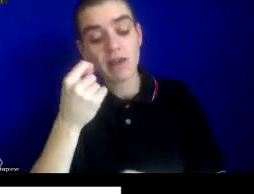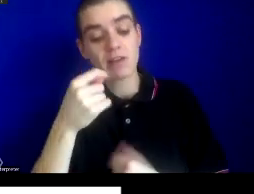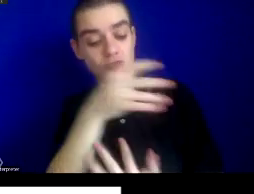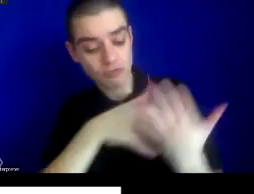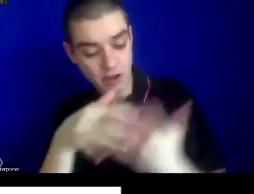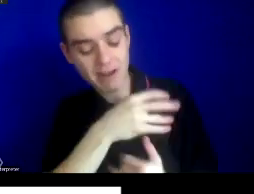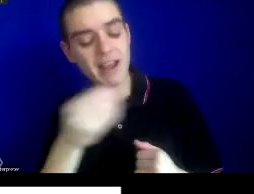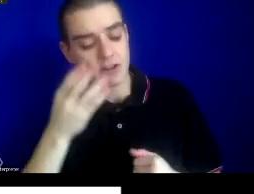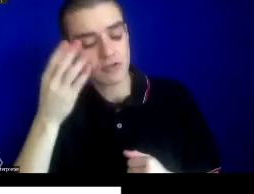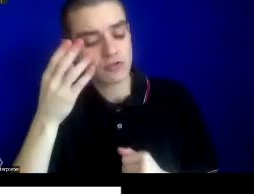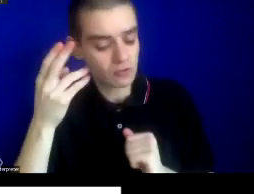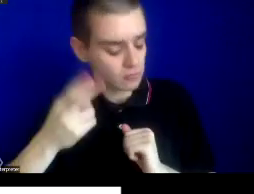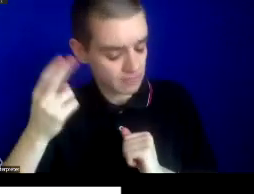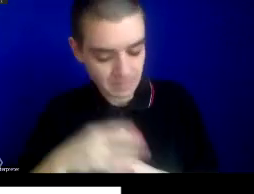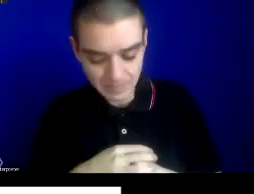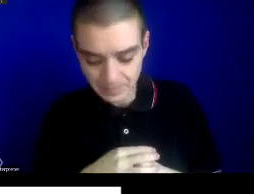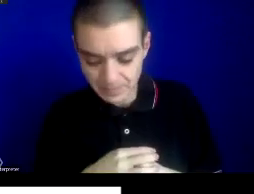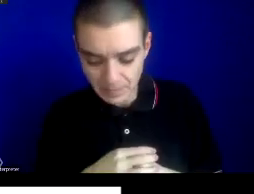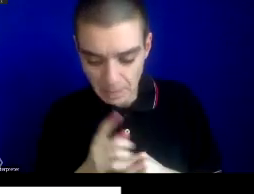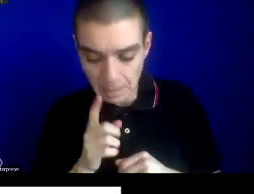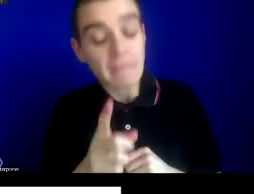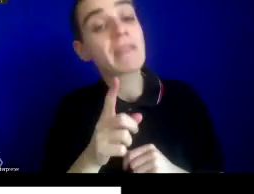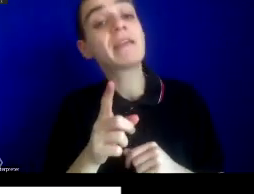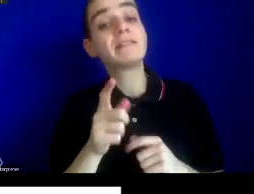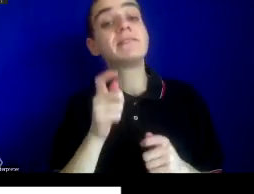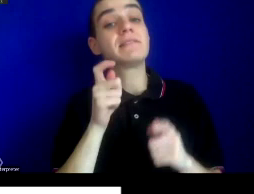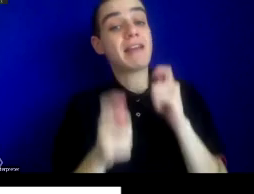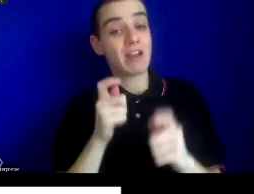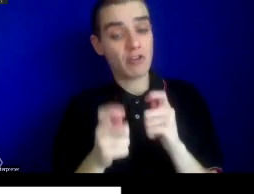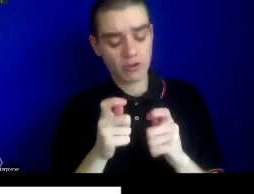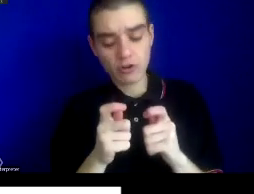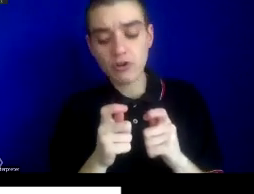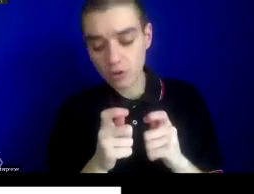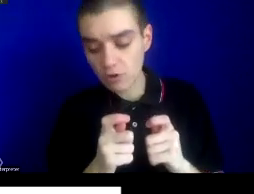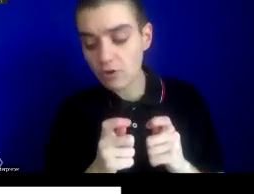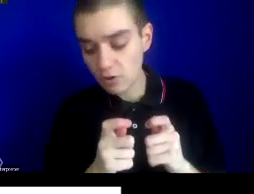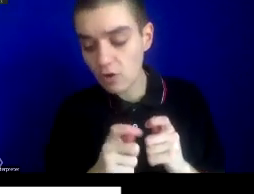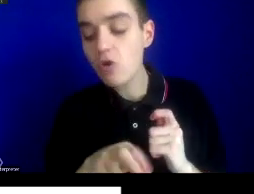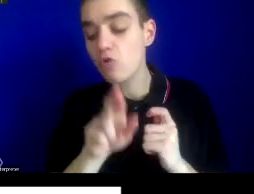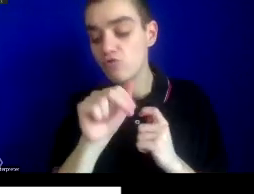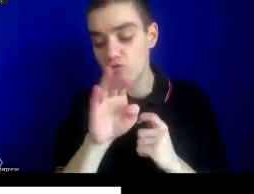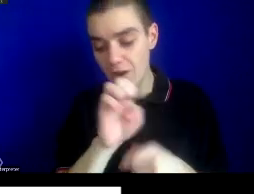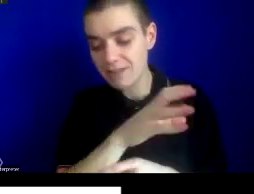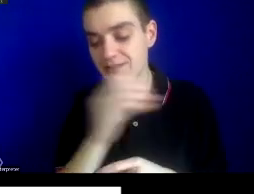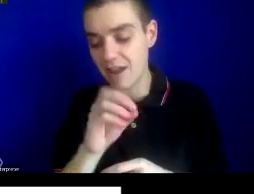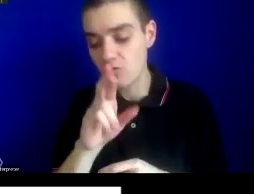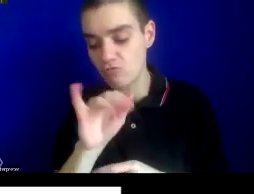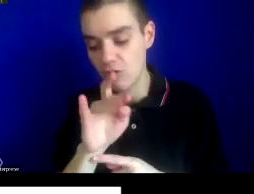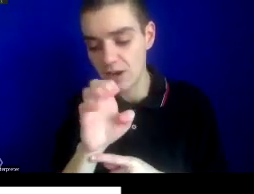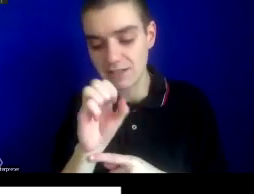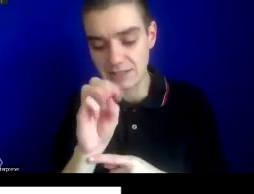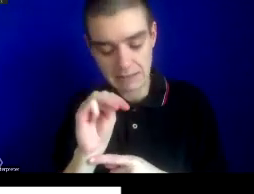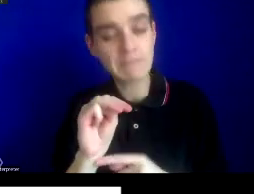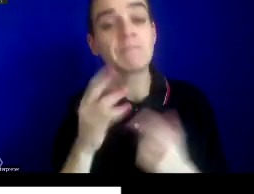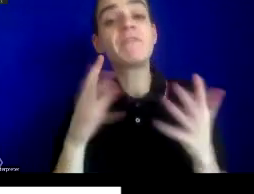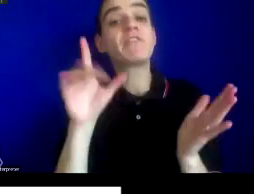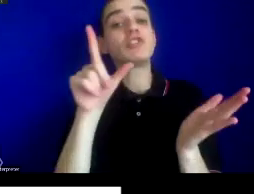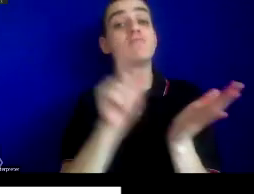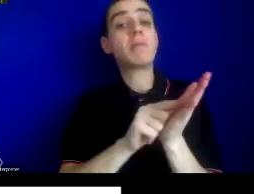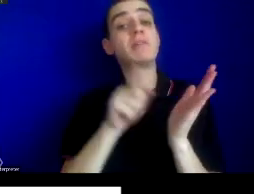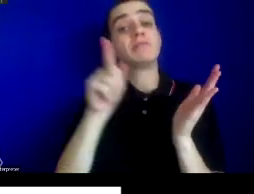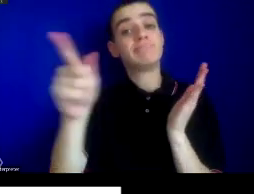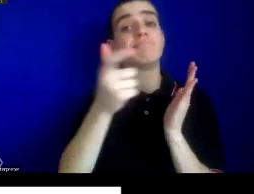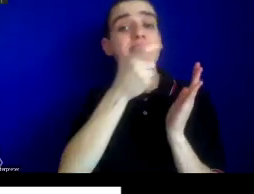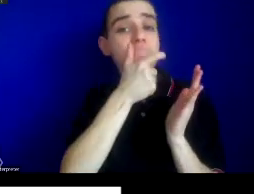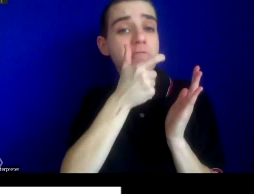Dr. White is the editor of the volume Global Historical Sociology of Race and Racism, and he has published in medical journals such as the British Medical Journal,